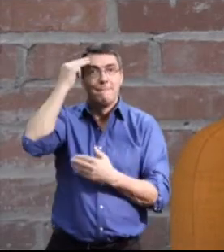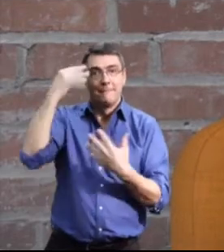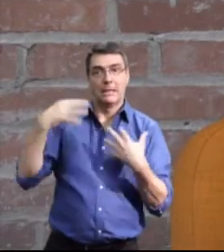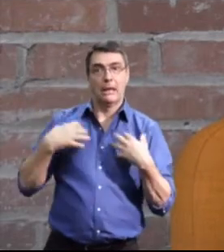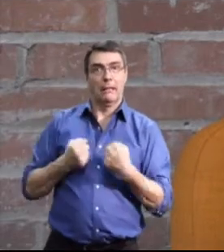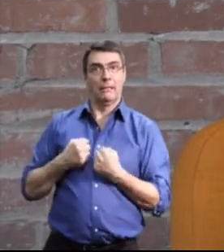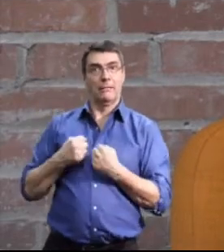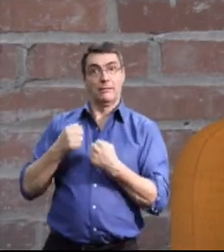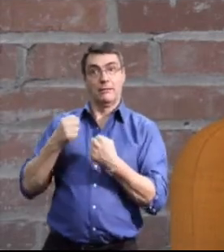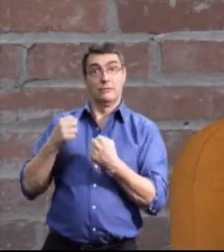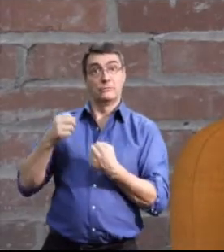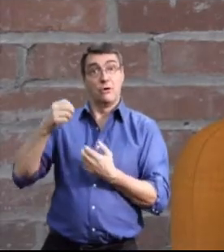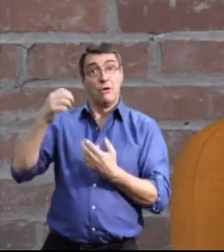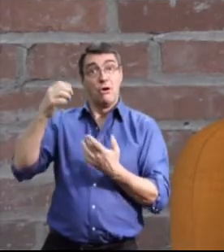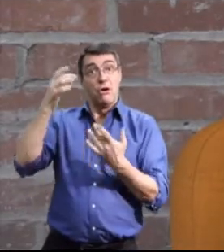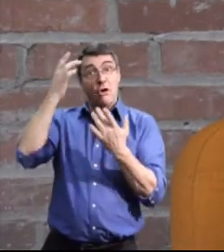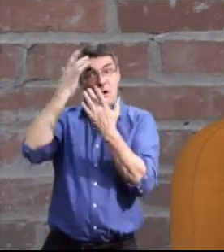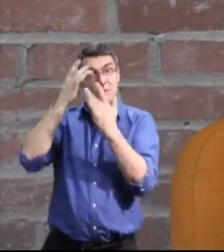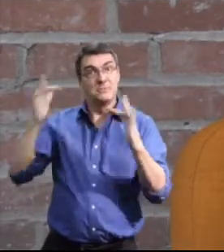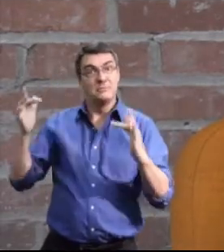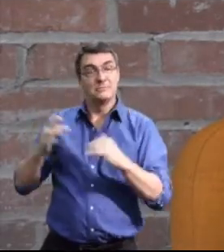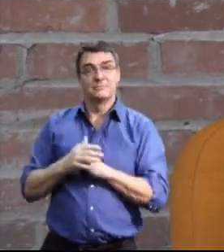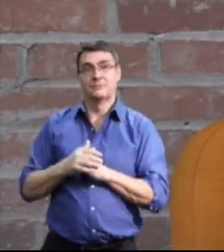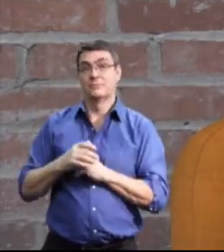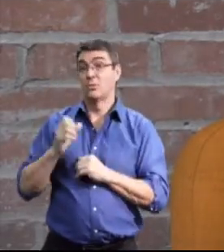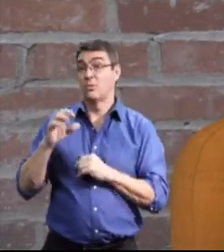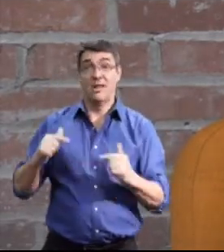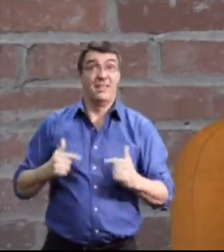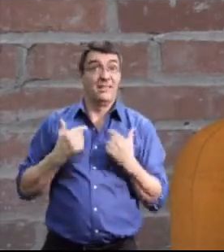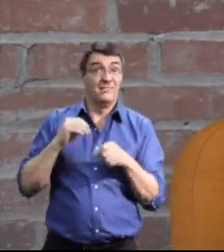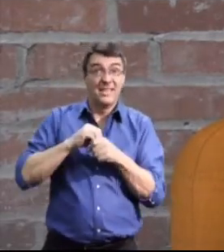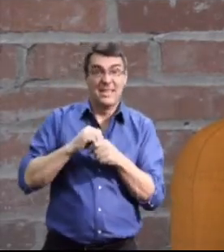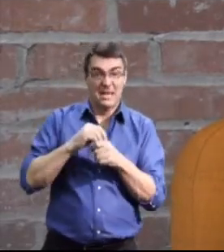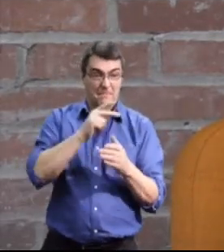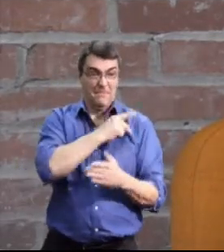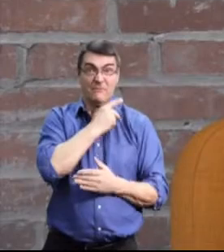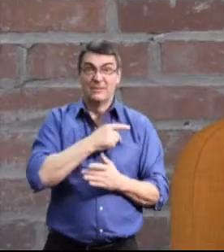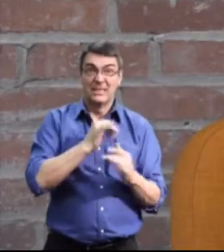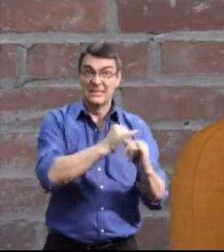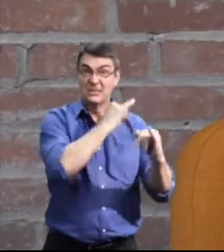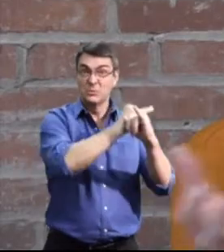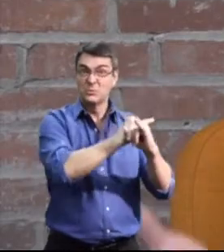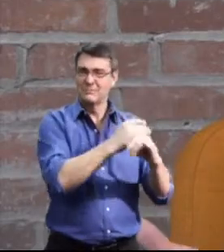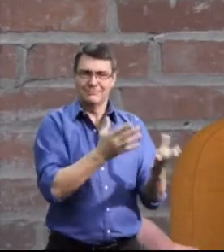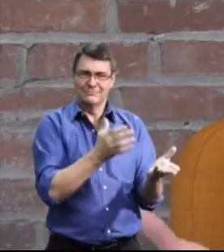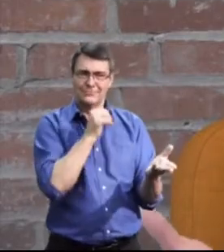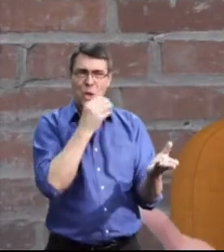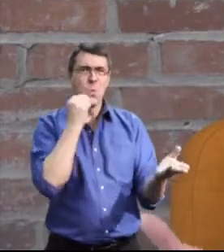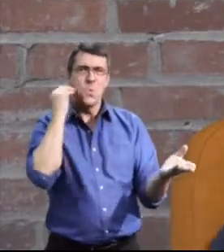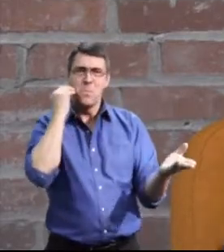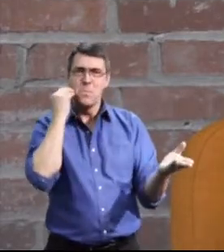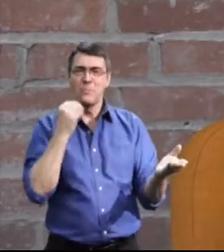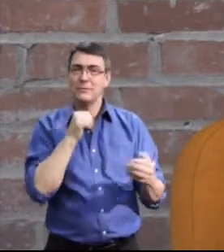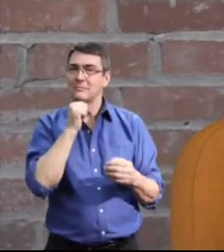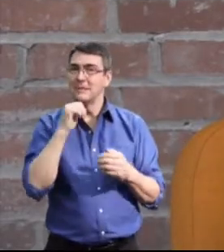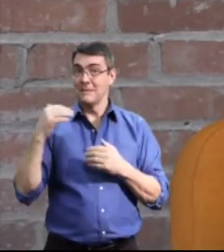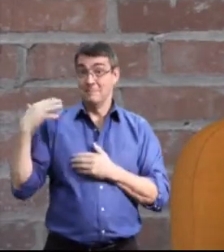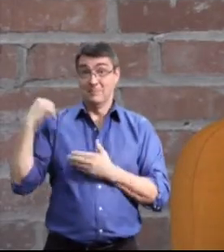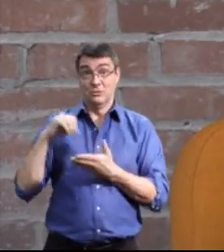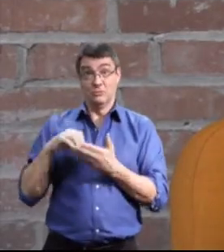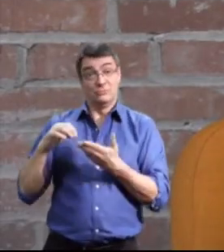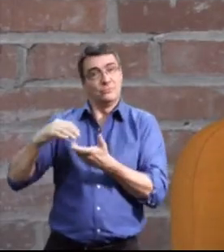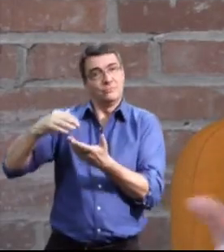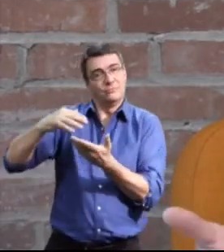mental health inpatient unit at the RQHR, living in provincial institutions, places that are not home. The ministry